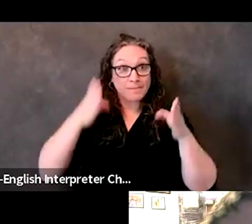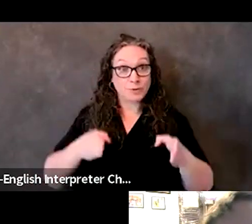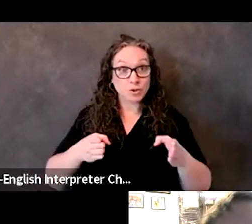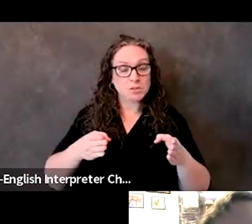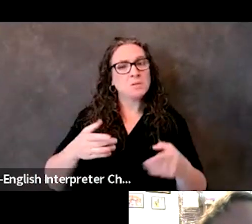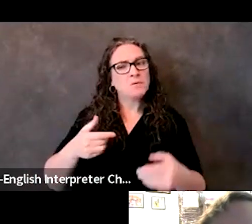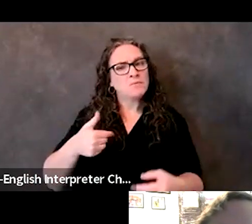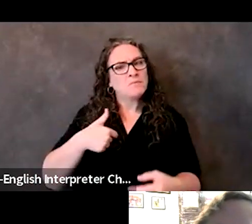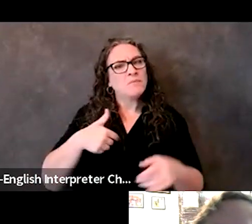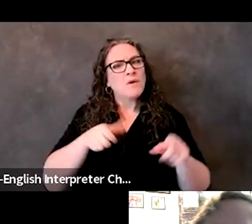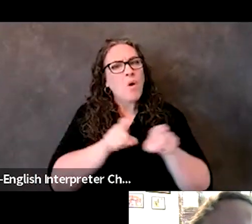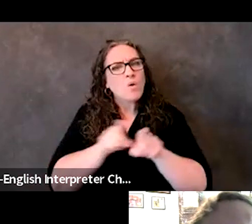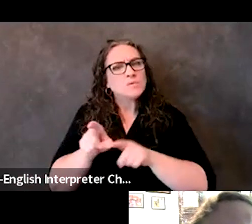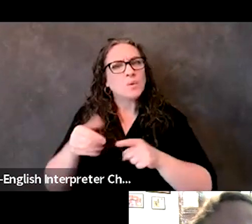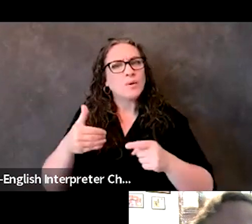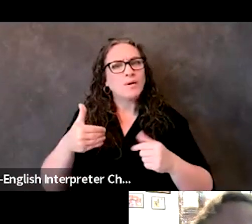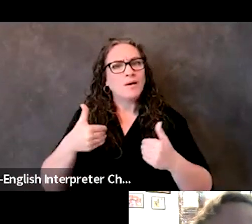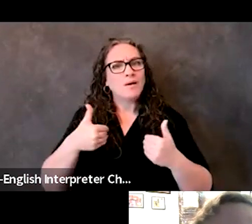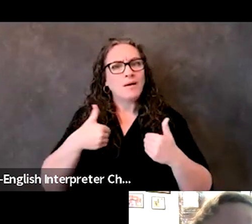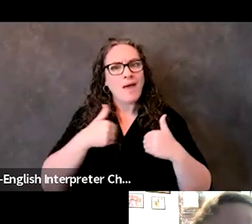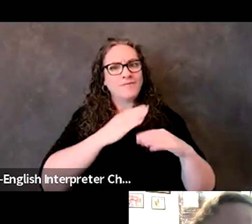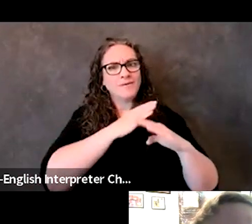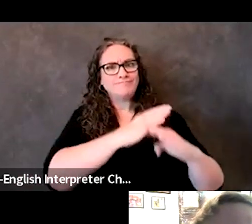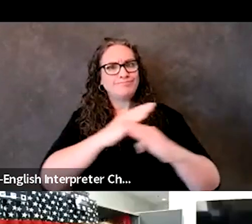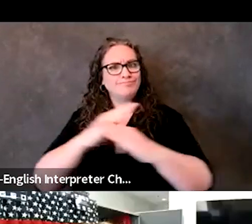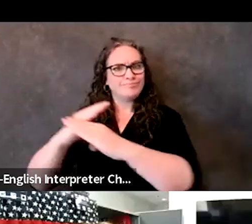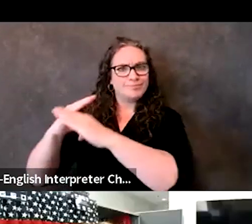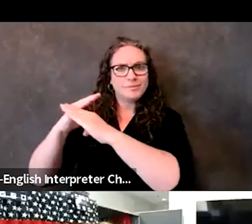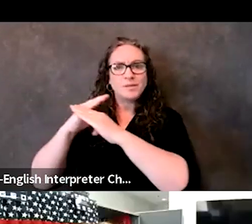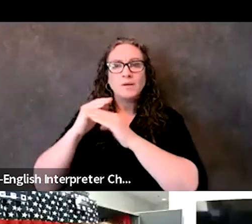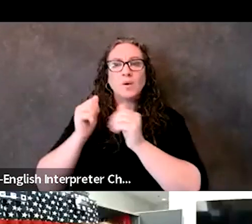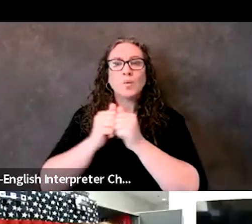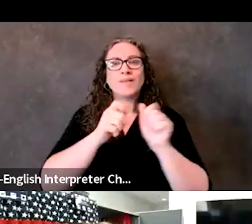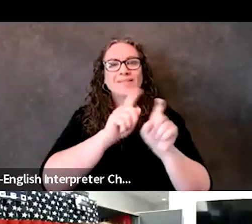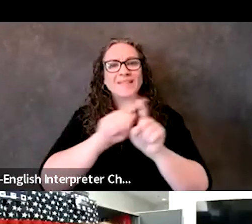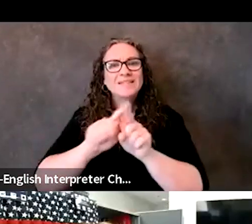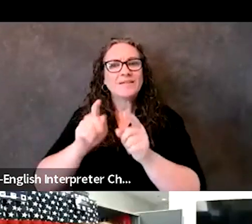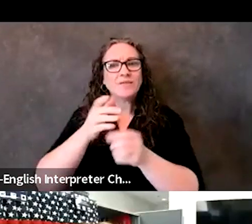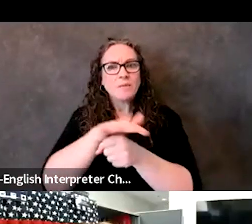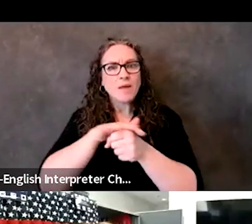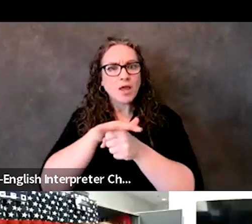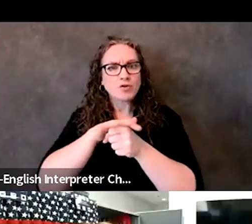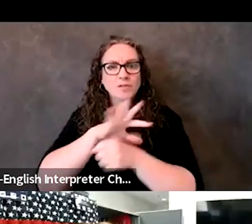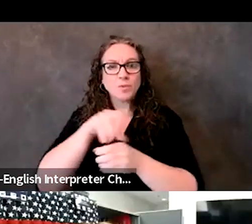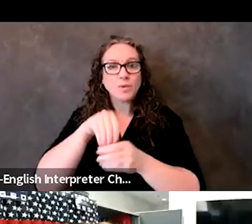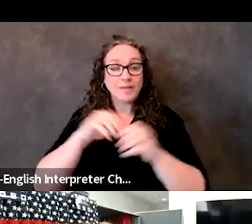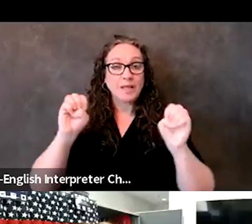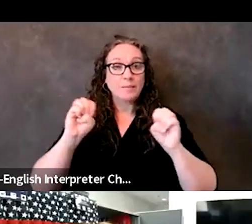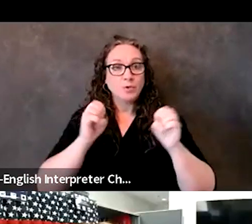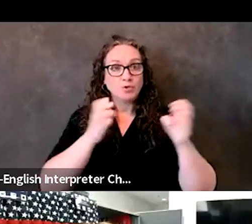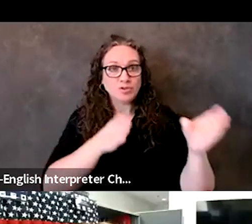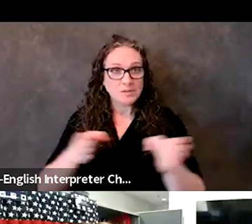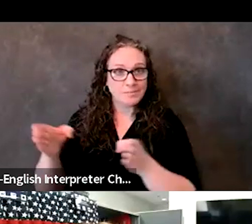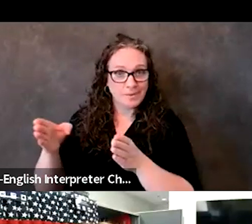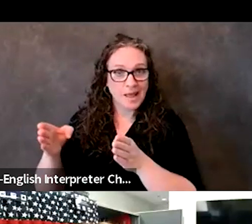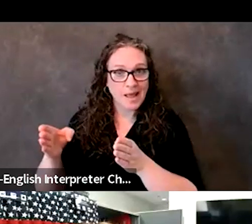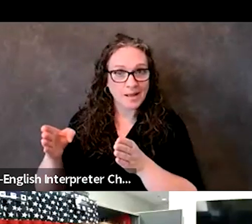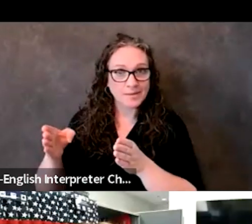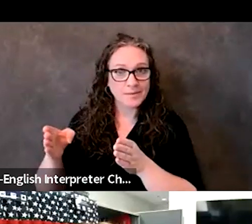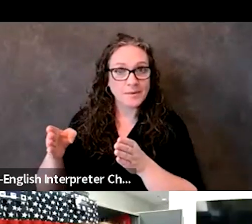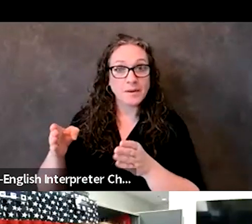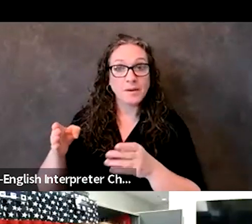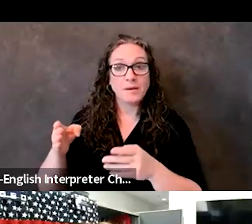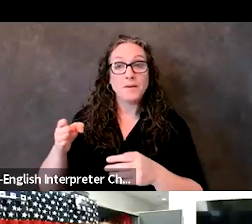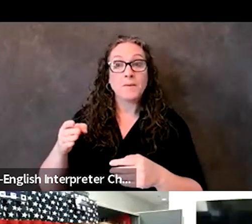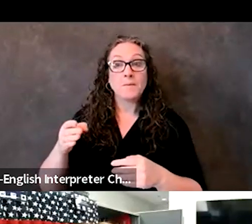issues in the various segments of the emergency operations plan. I